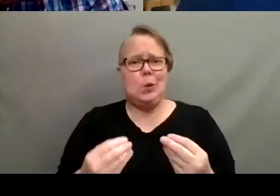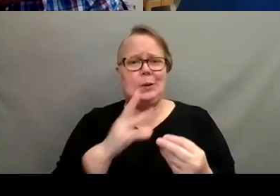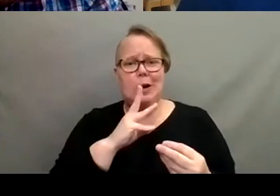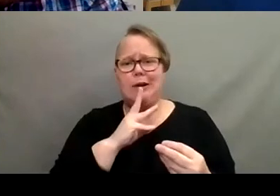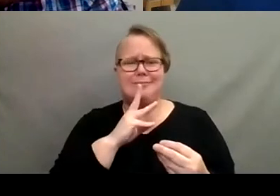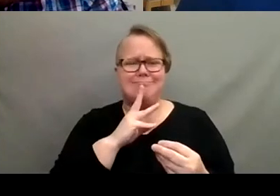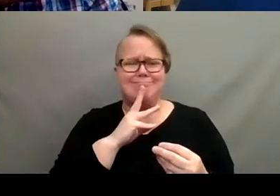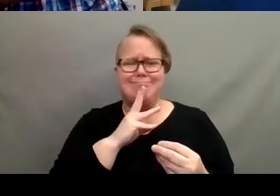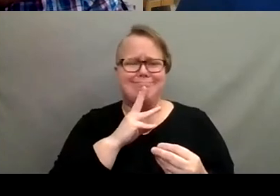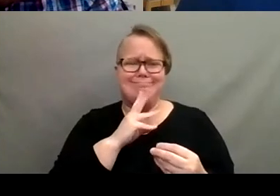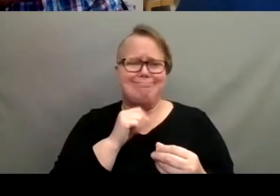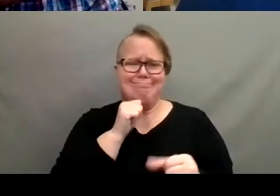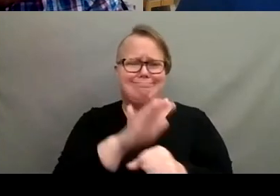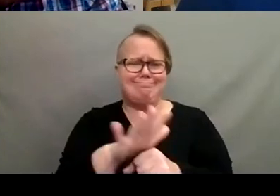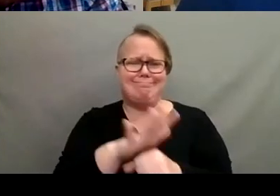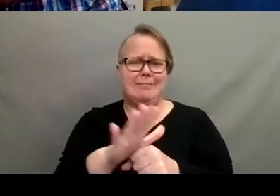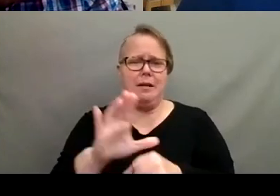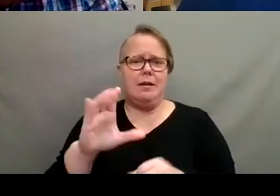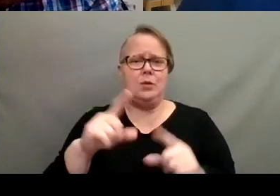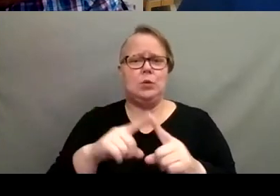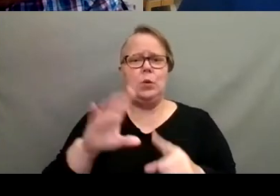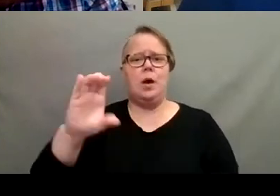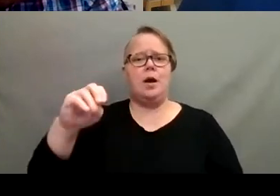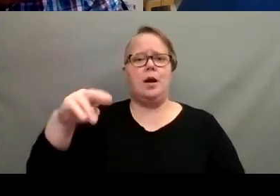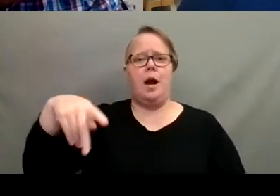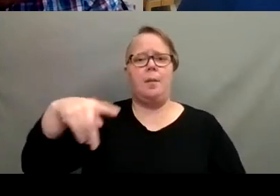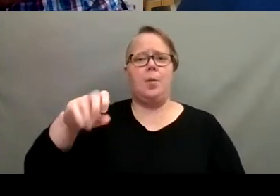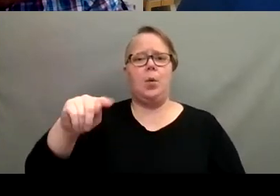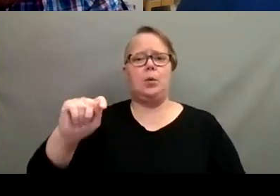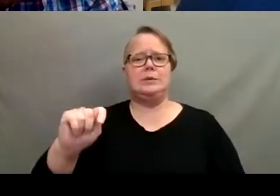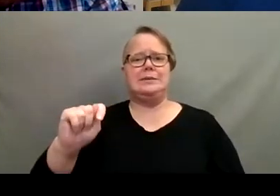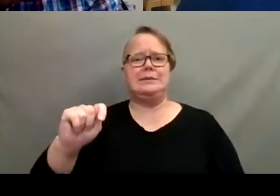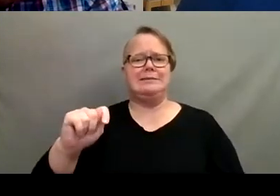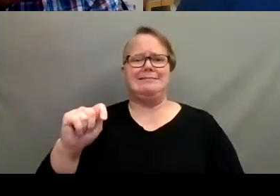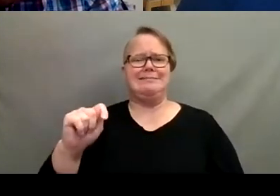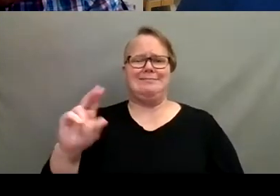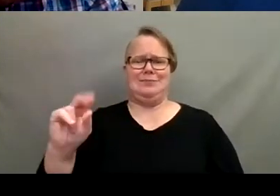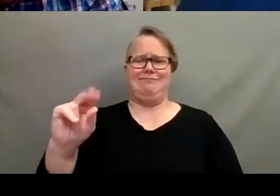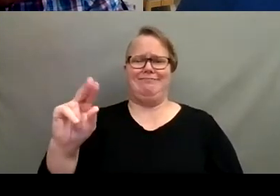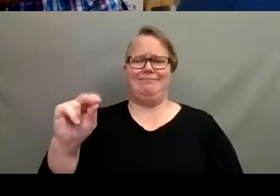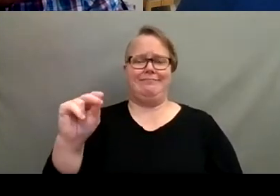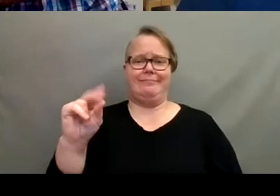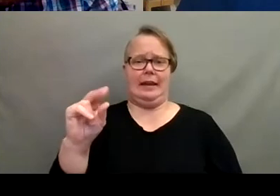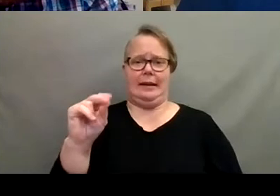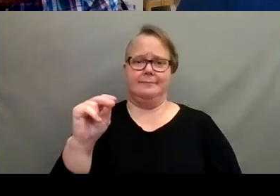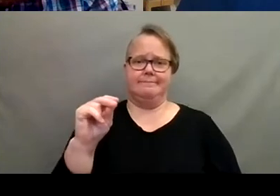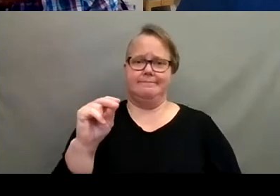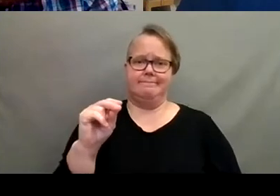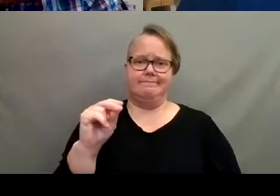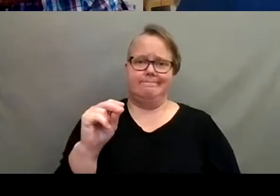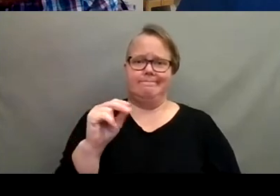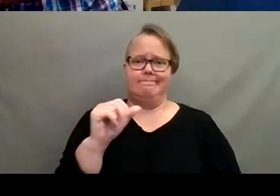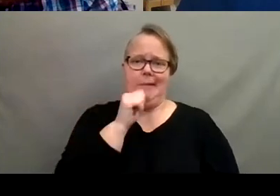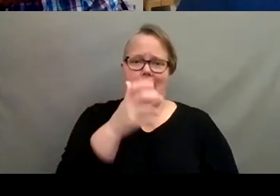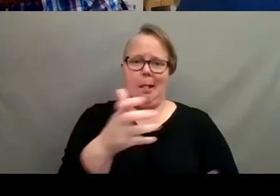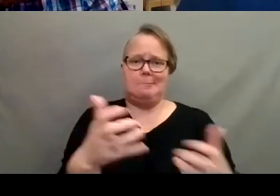the level of like a compost tea or something like that. don't, yeah. I don't think it would have too much in there.